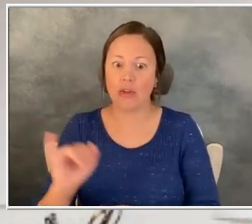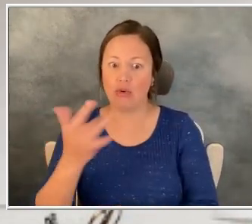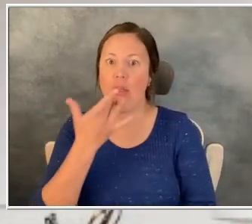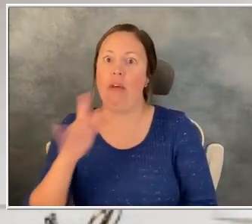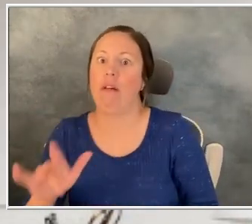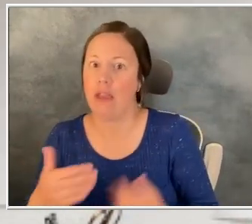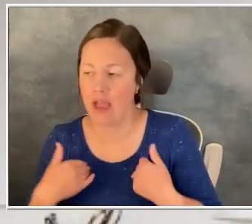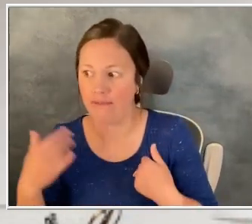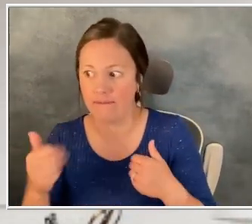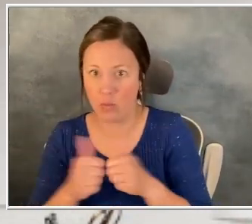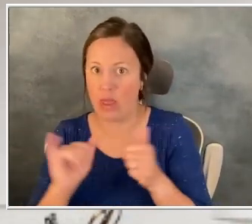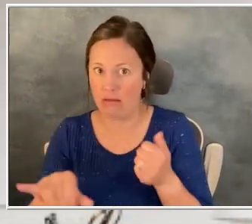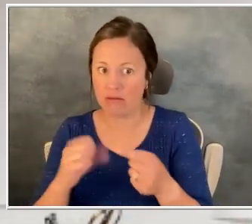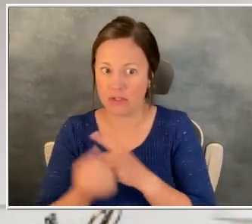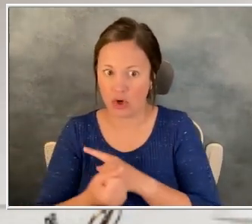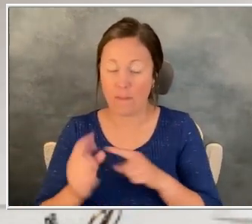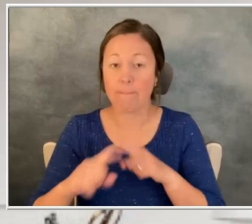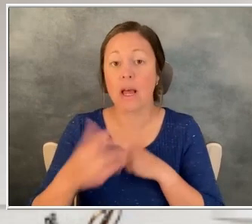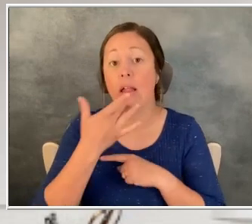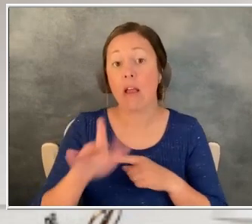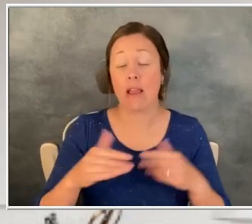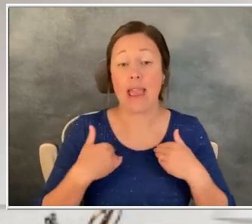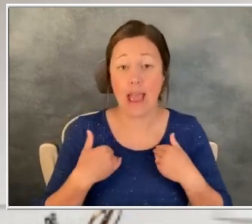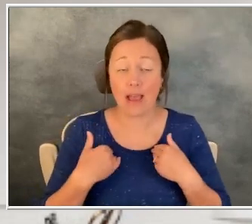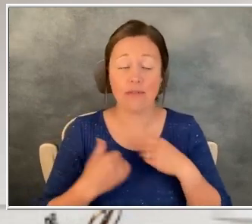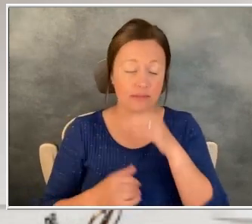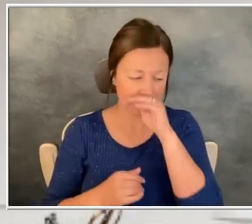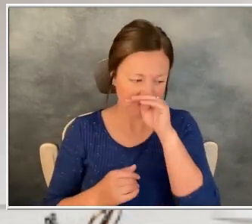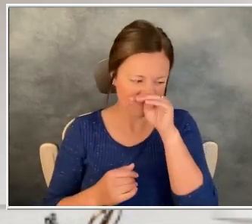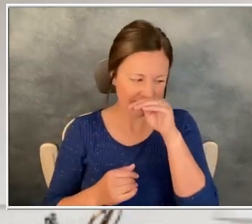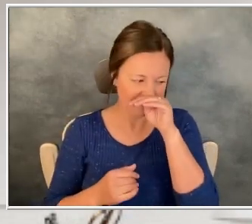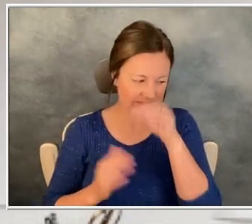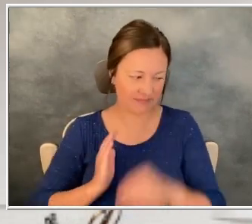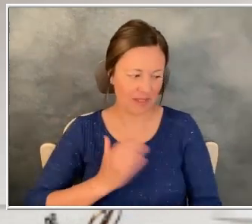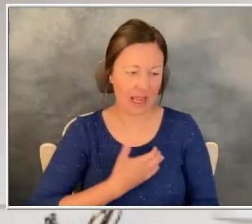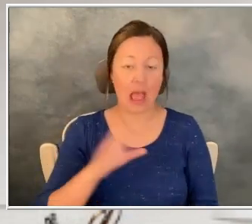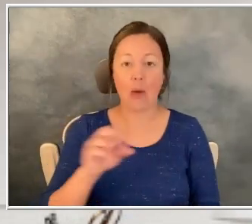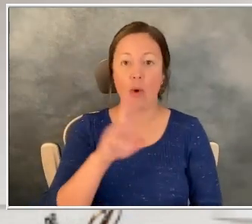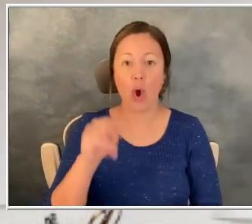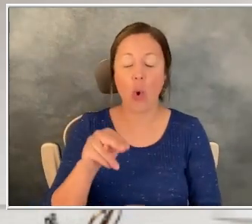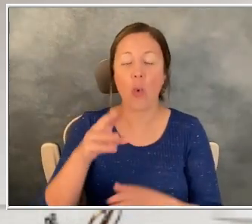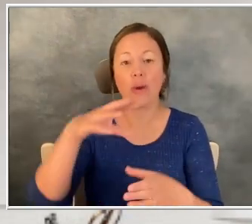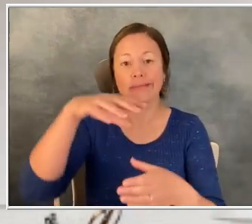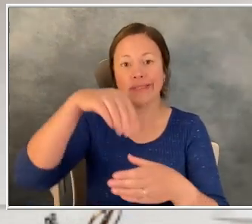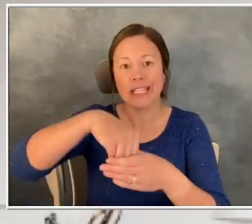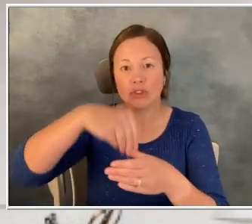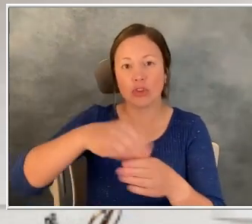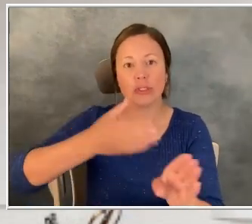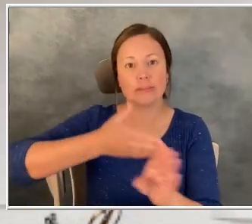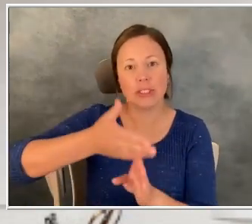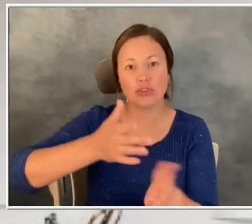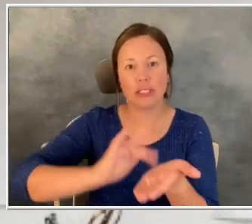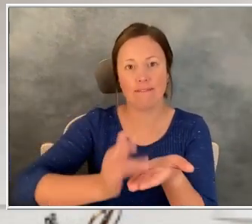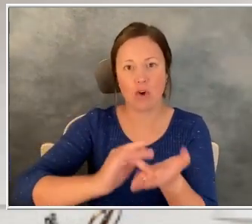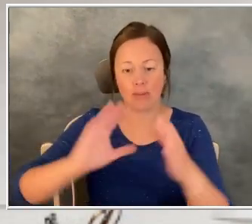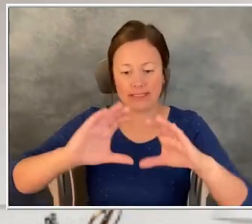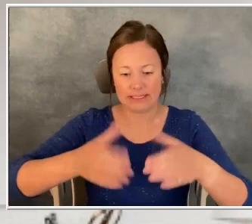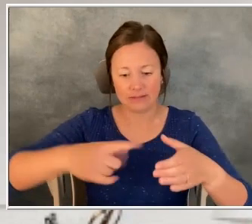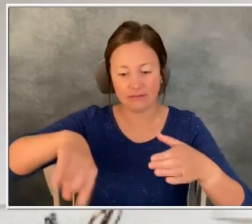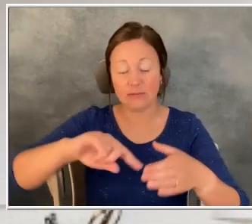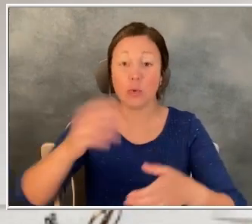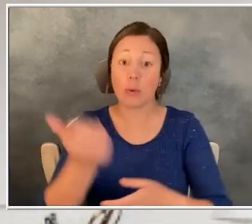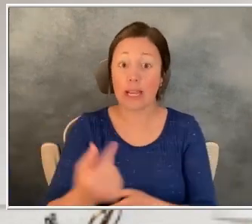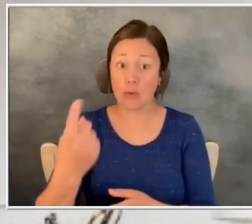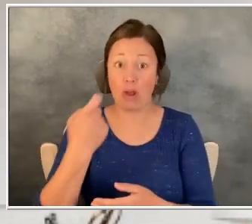But luckily, what we have within our own health system is our own internal specialty pharmacy. So for anybody who's newly prescribed